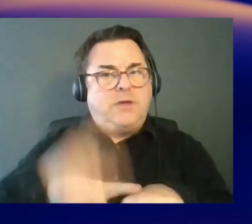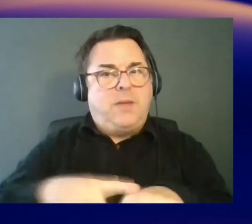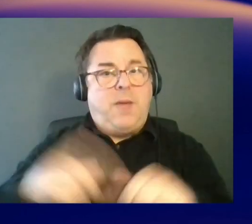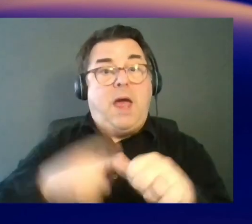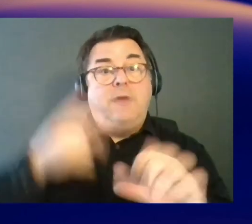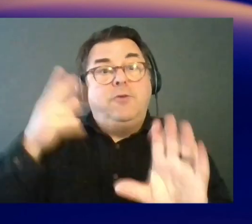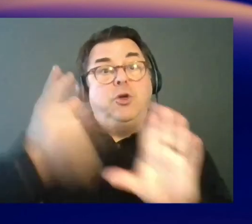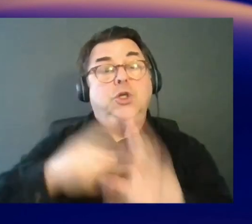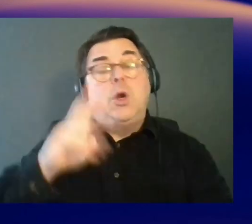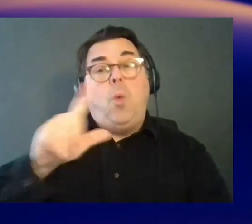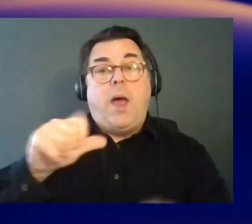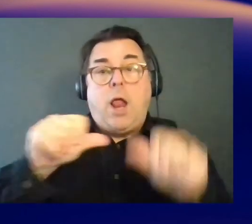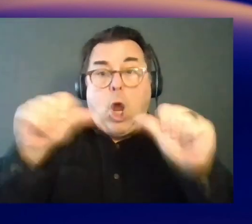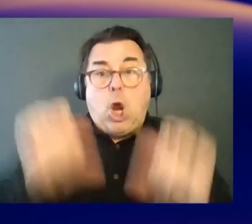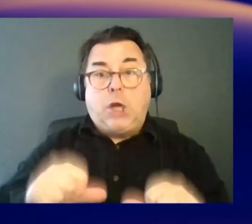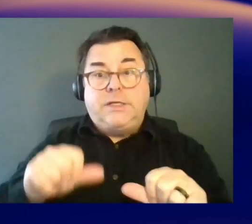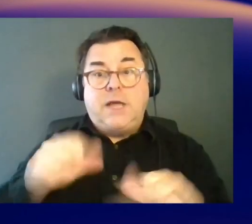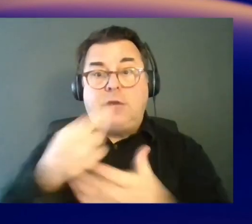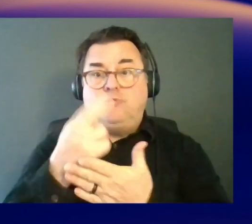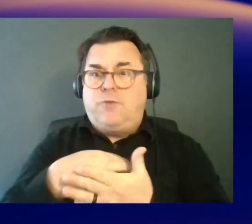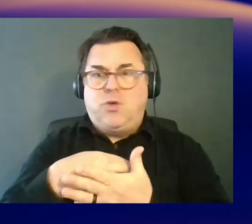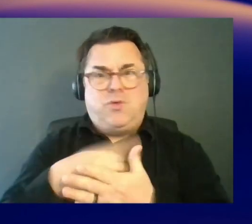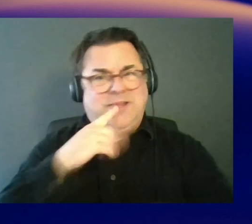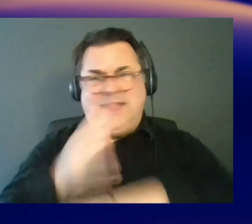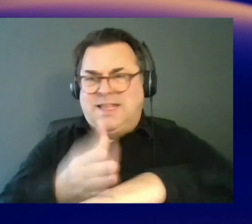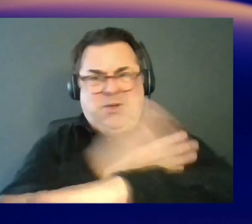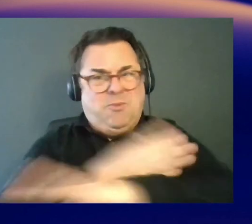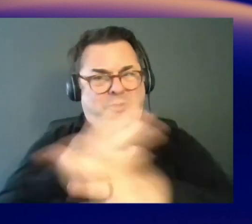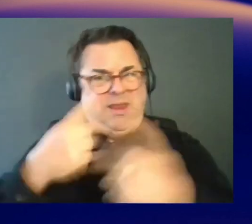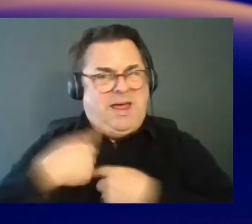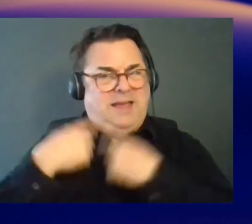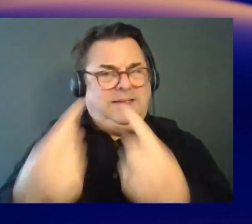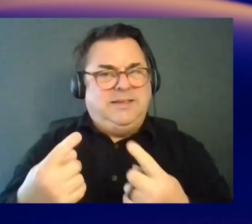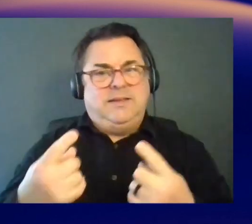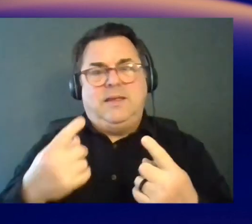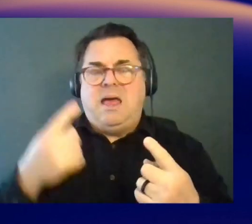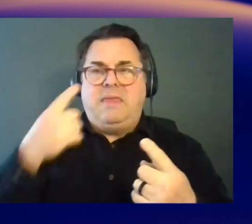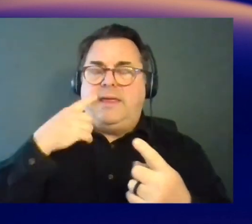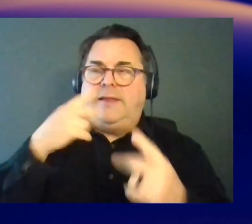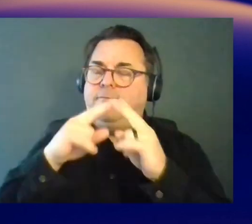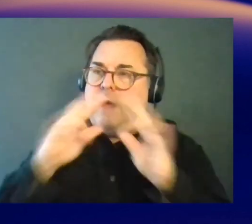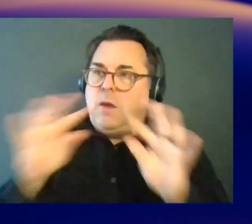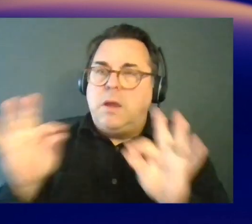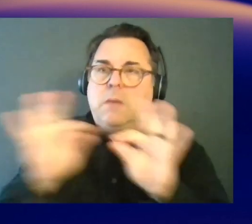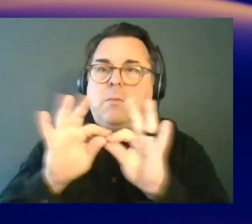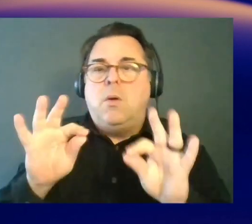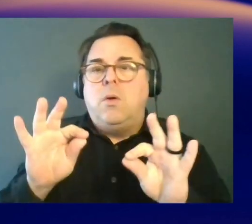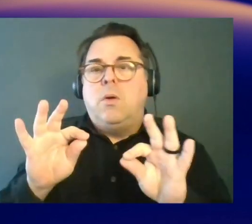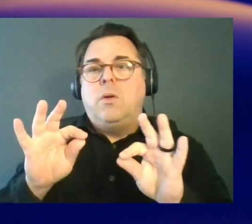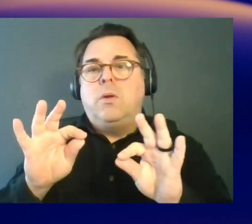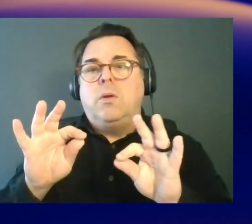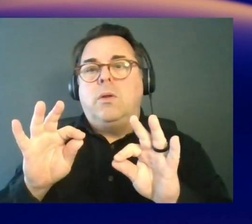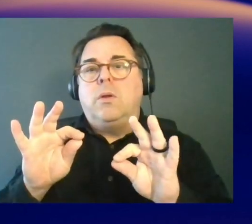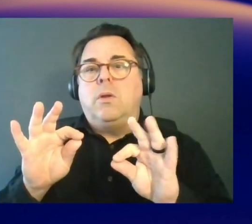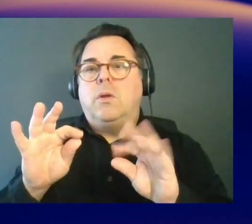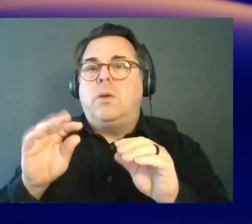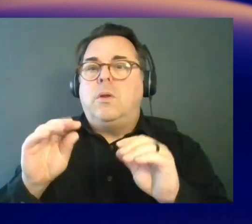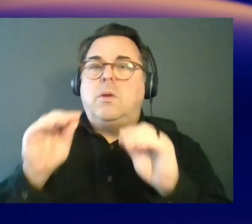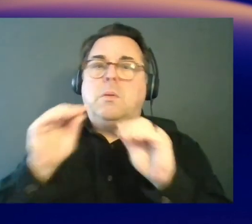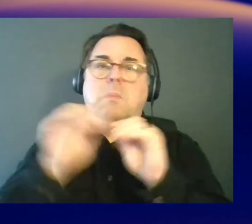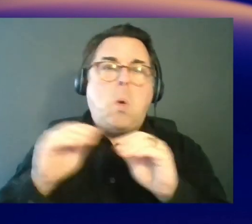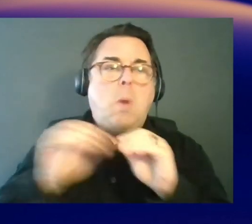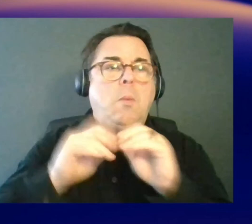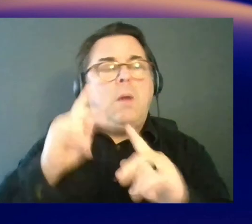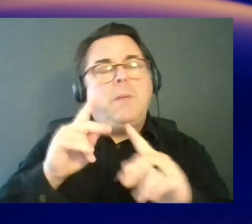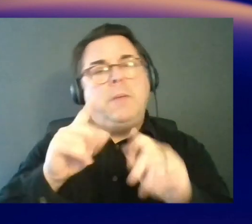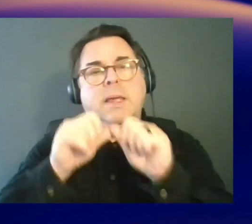architecture reviews, this tool has come a long way. Yeah. Again, why I think it's really important that more customers continue to do